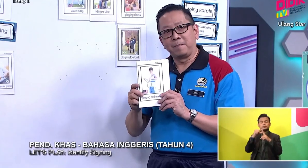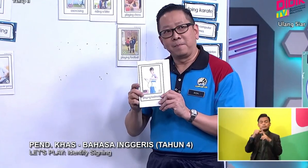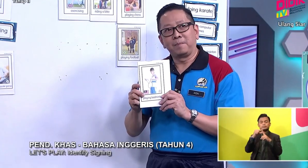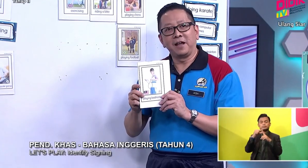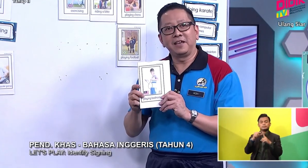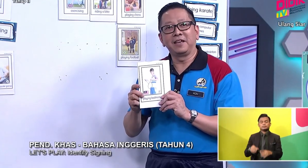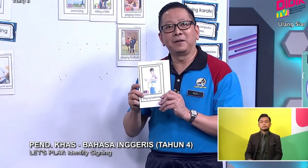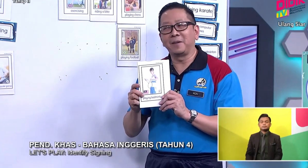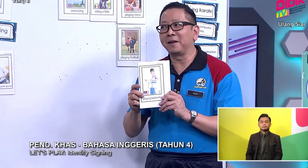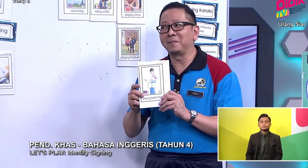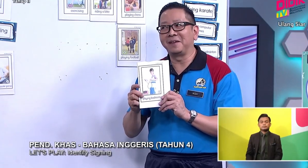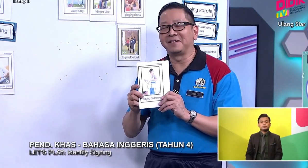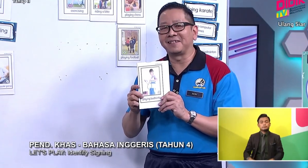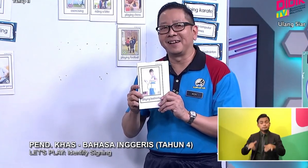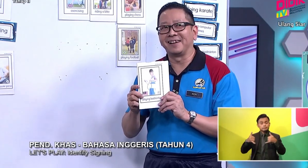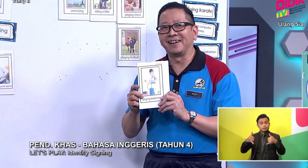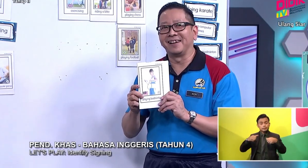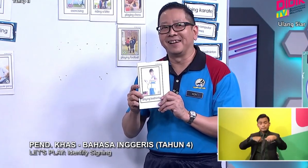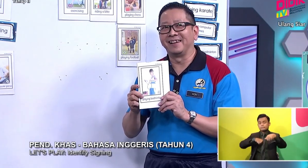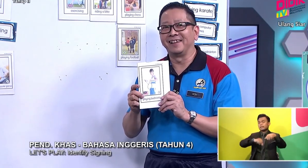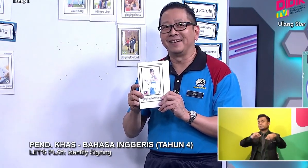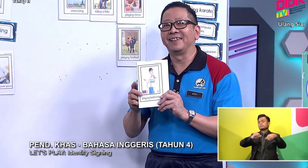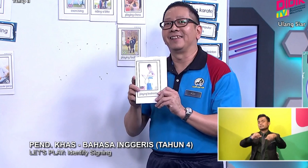Playing badminton.